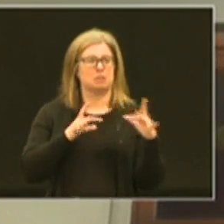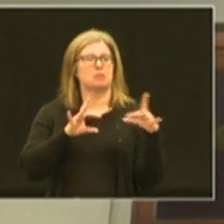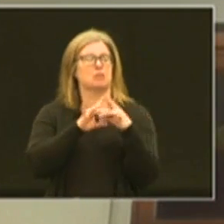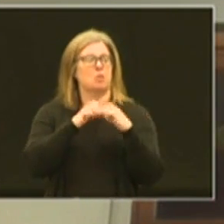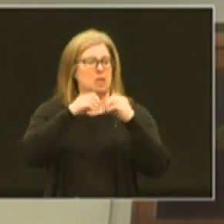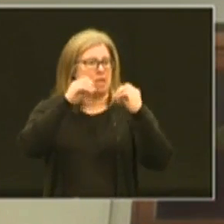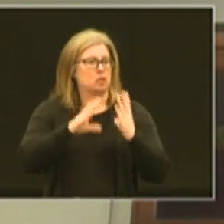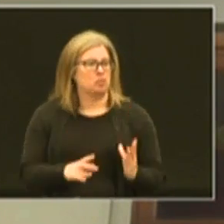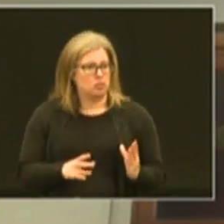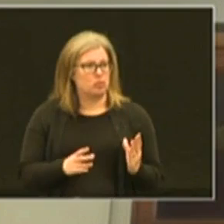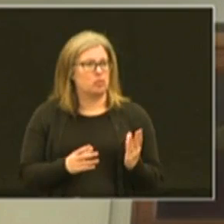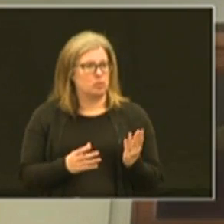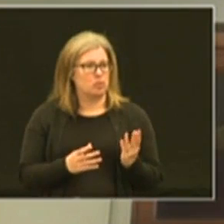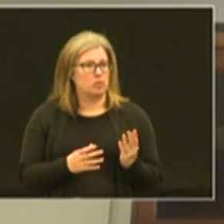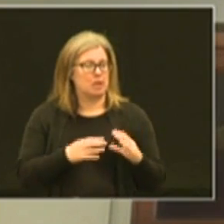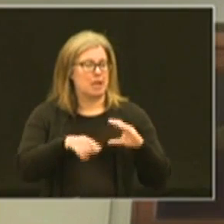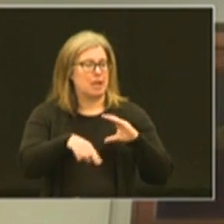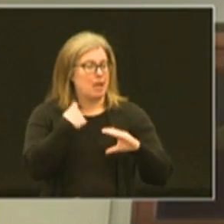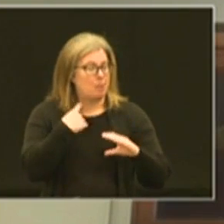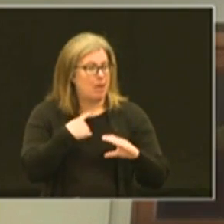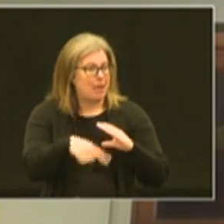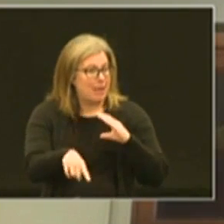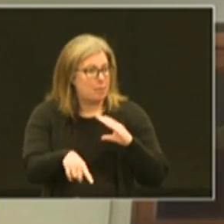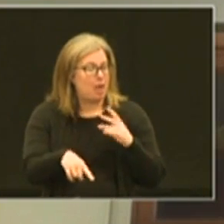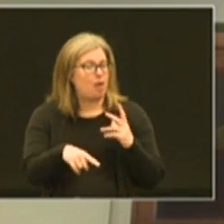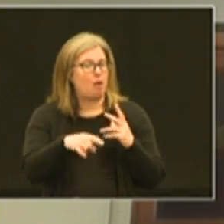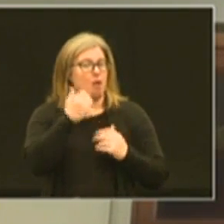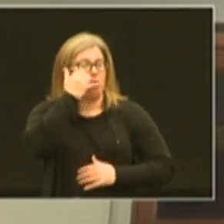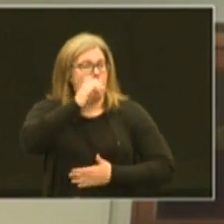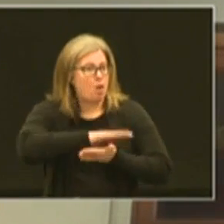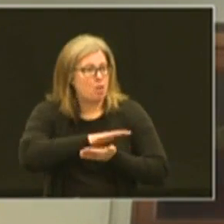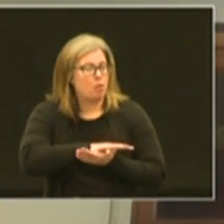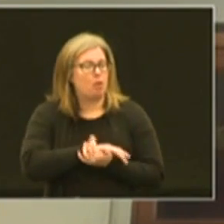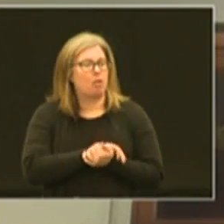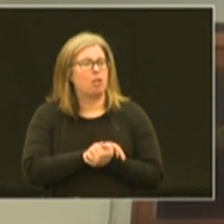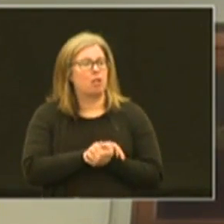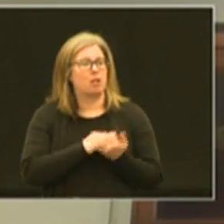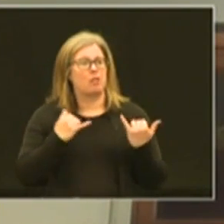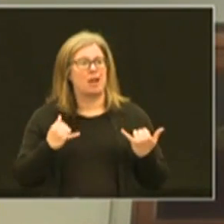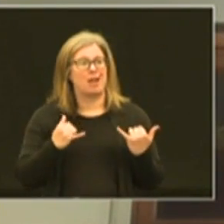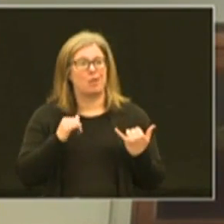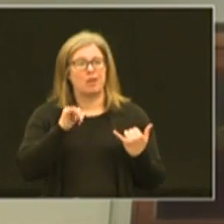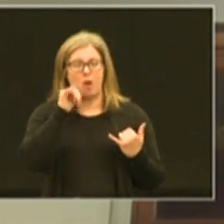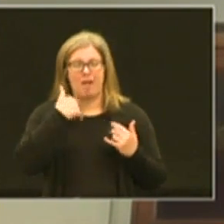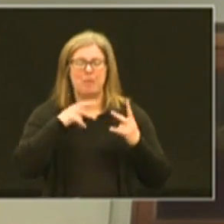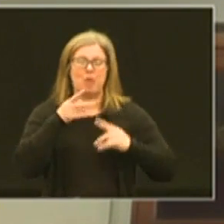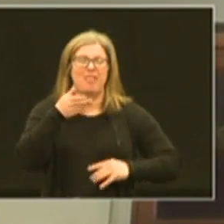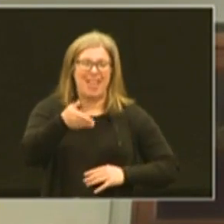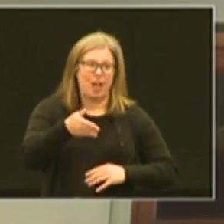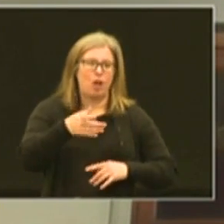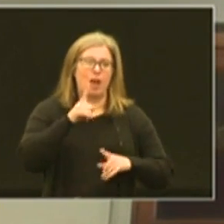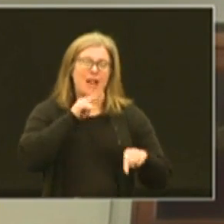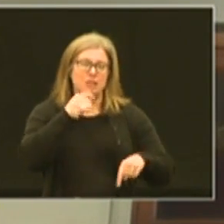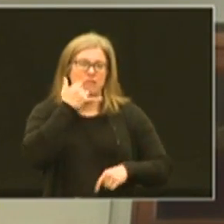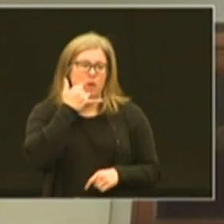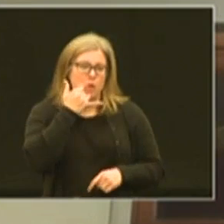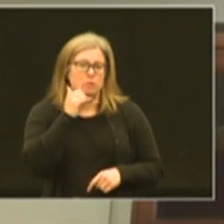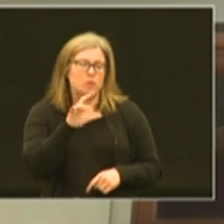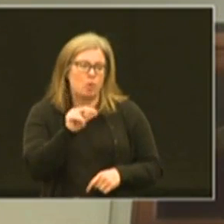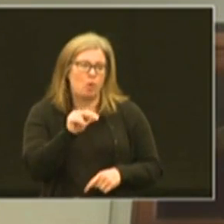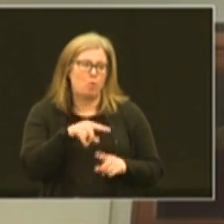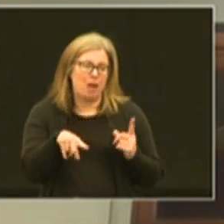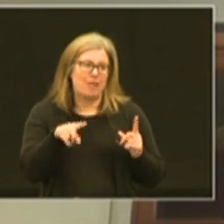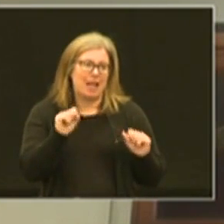with your teacher email the teacher call the school you know right now we don't have people at the school answering phones